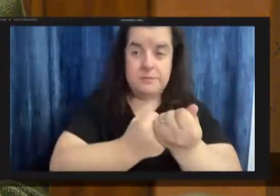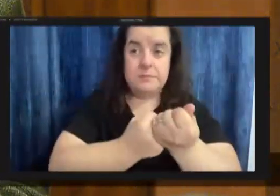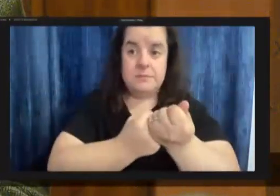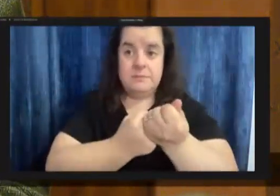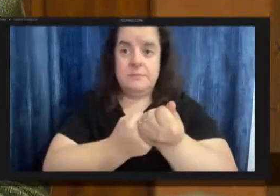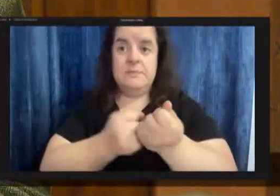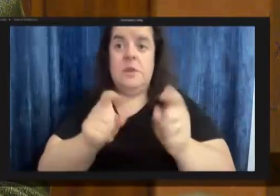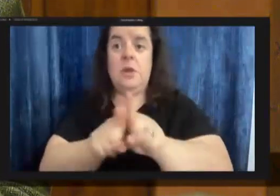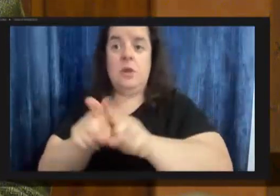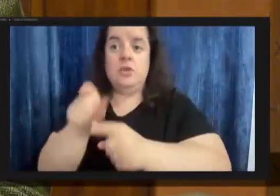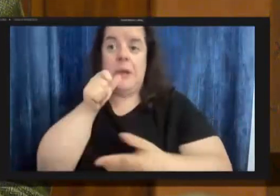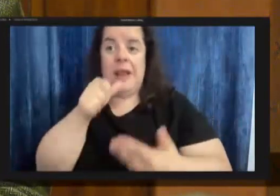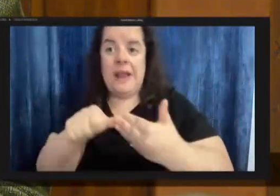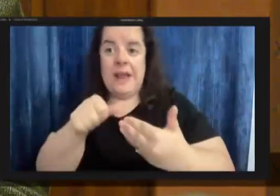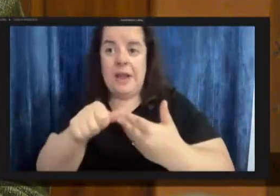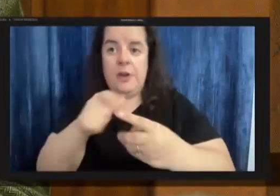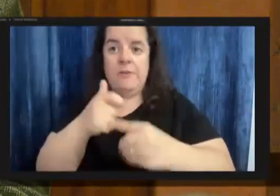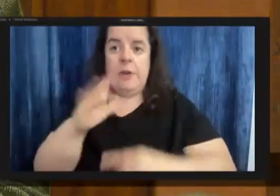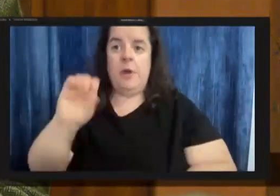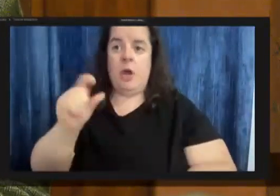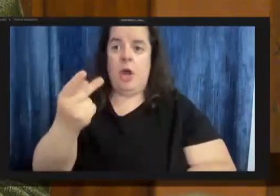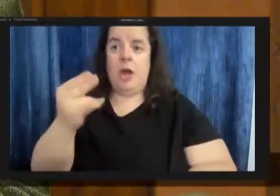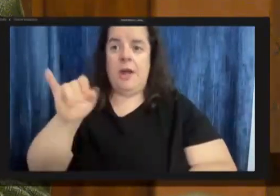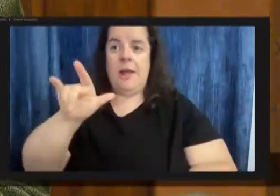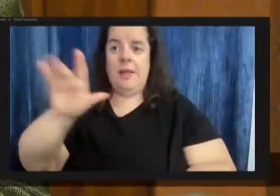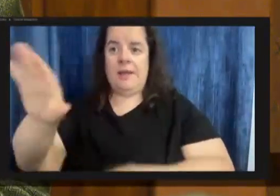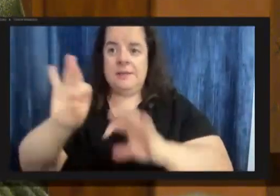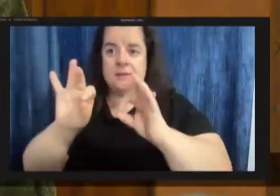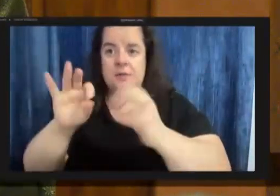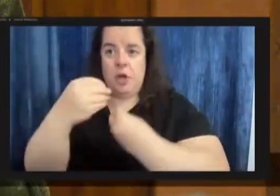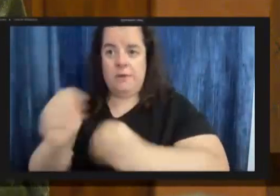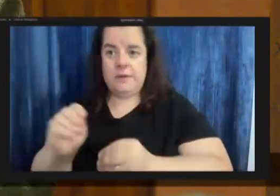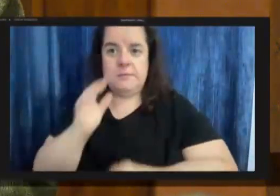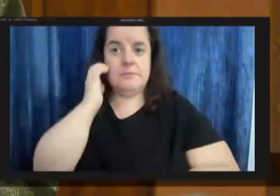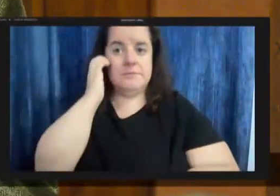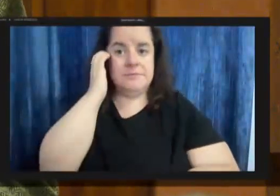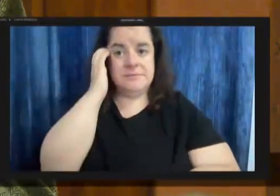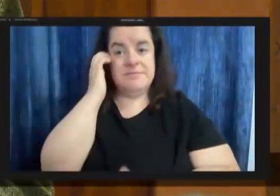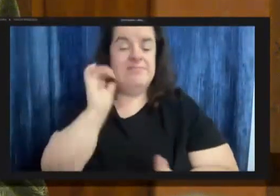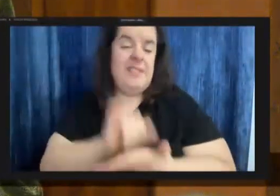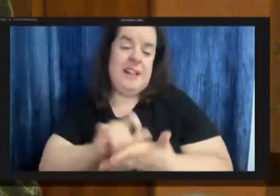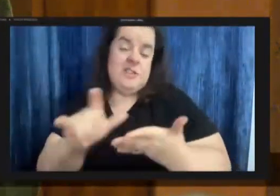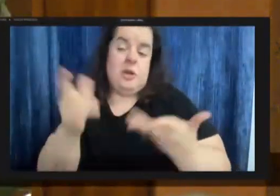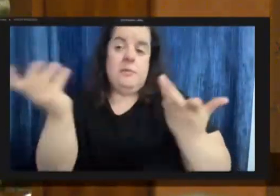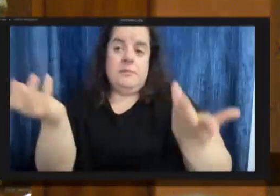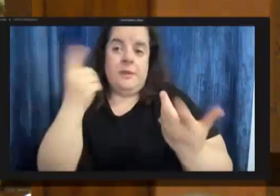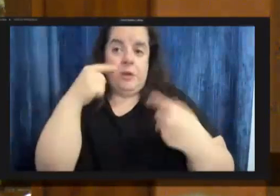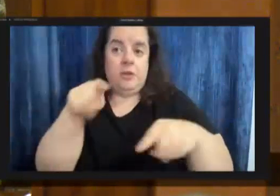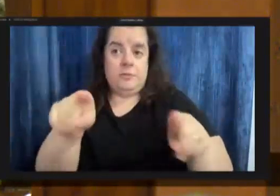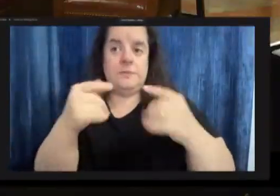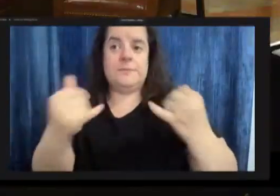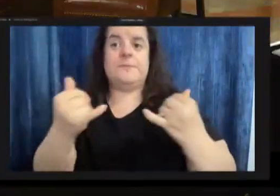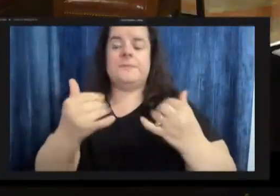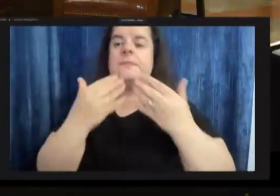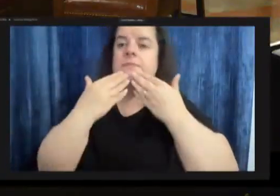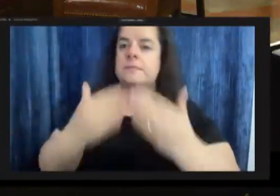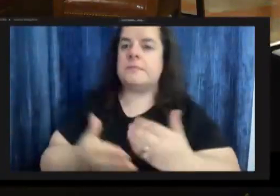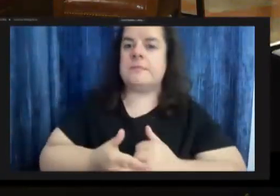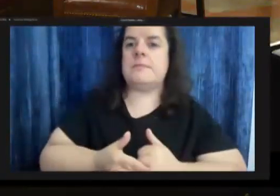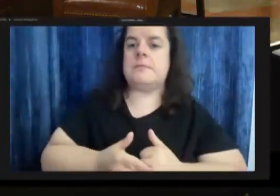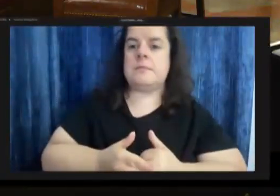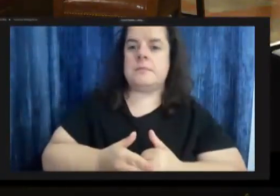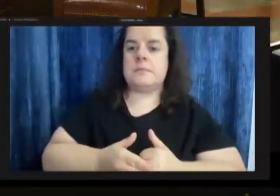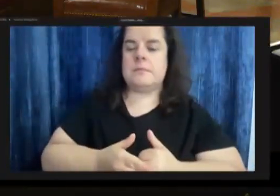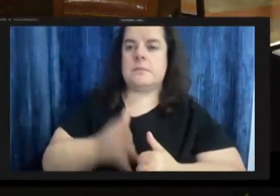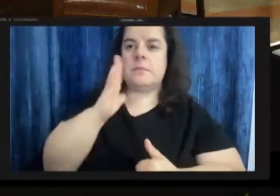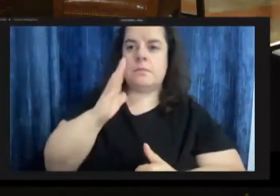as a letter from councilman coggill's office so that's that's really what i have for you thank you and i believe sal might be